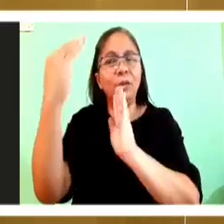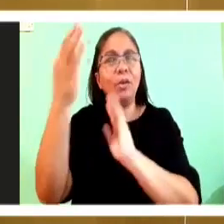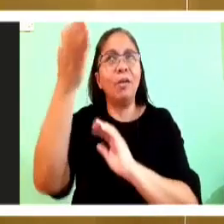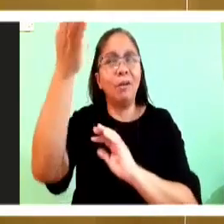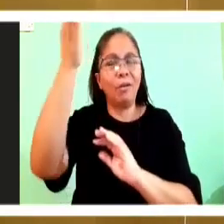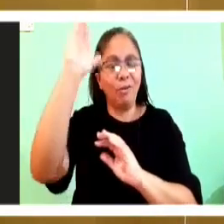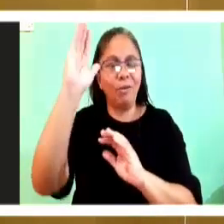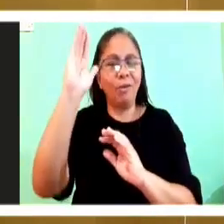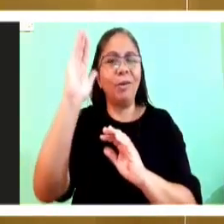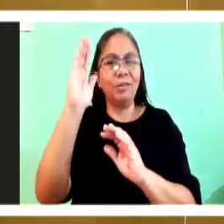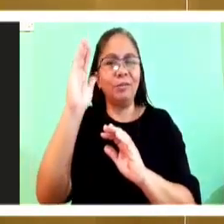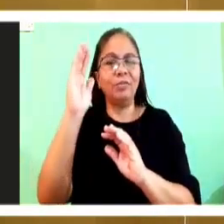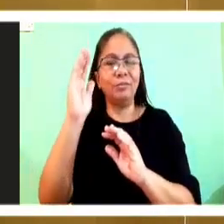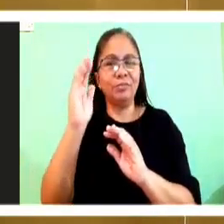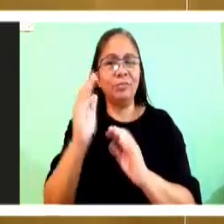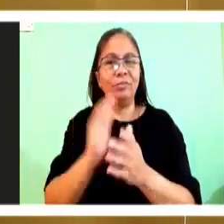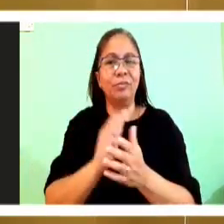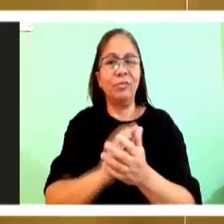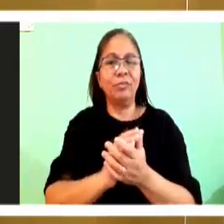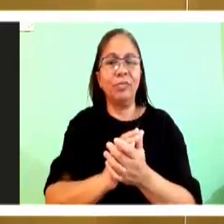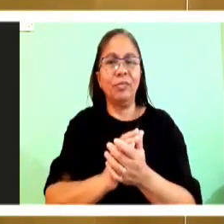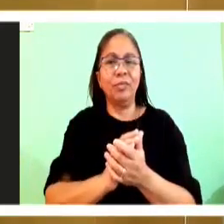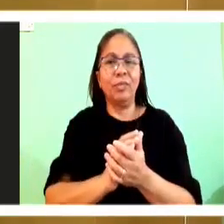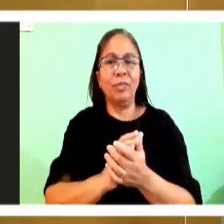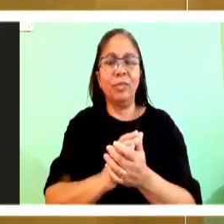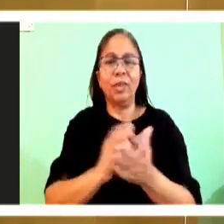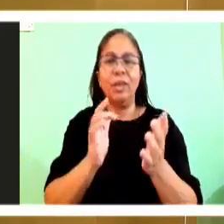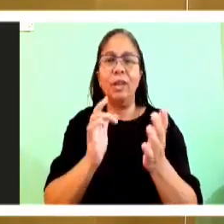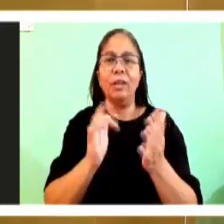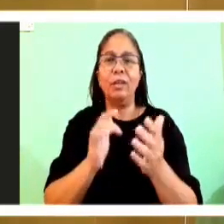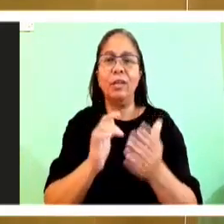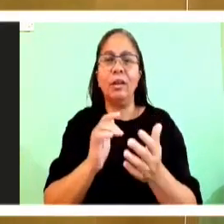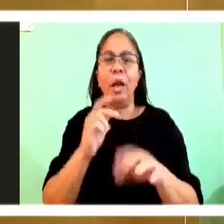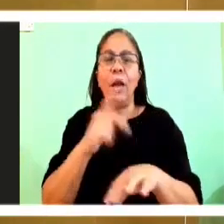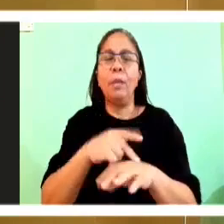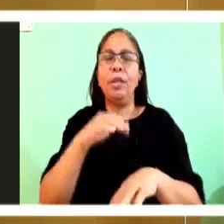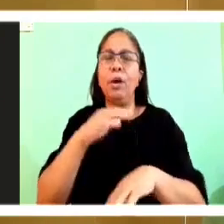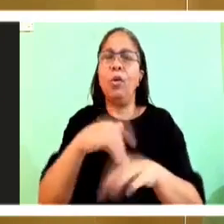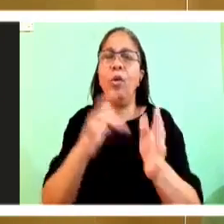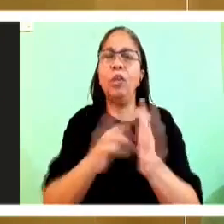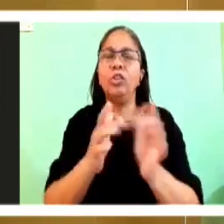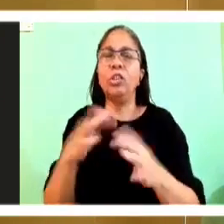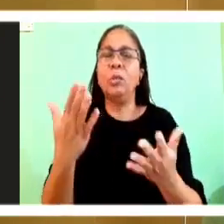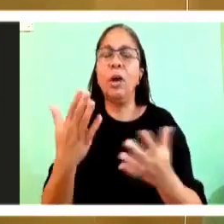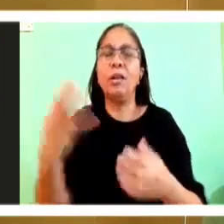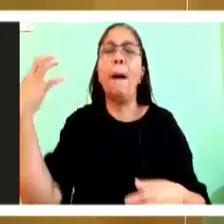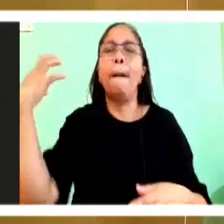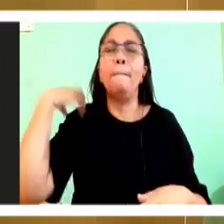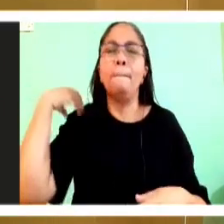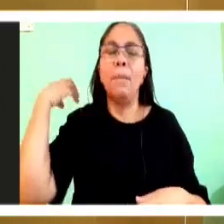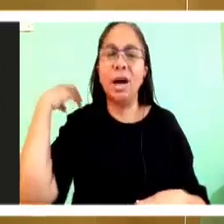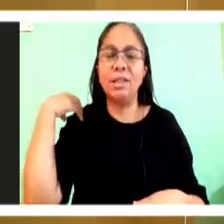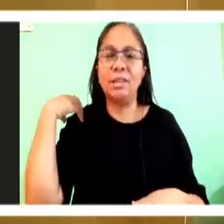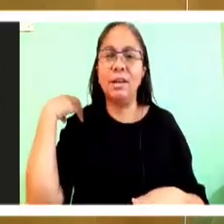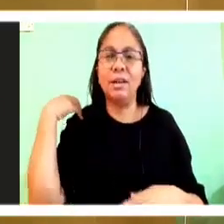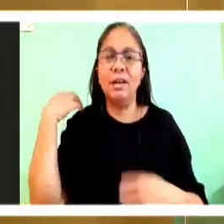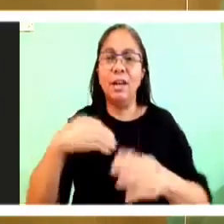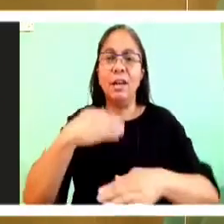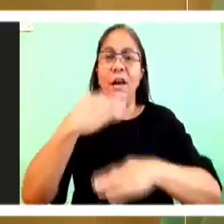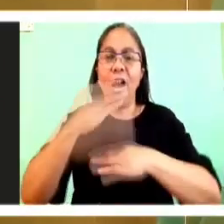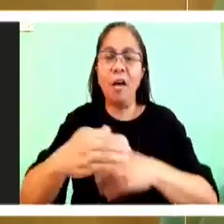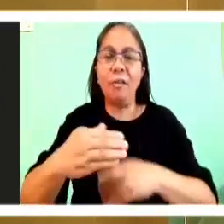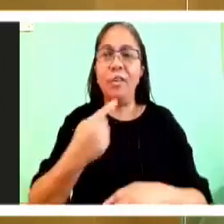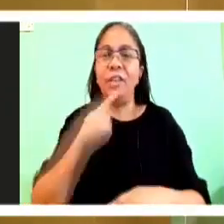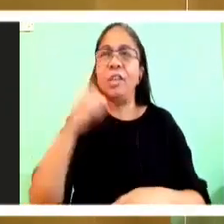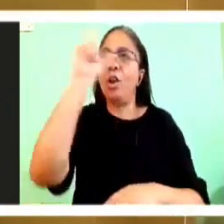Jesus master up above. Now he calls him Lord. And Lord